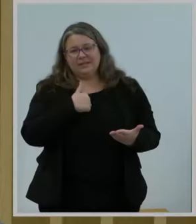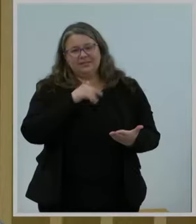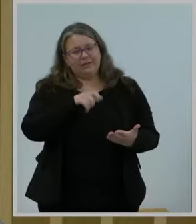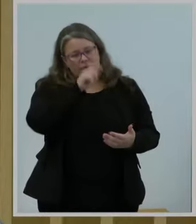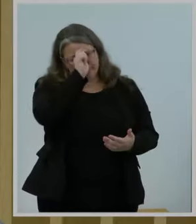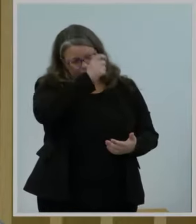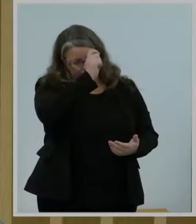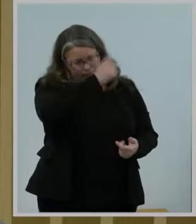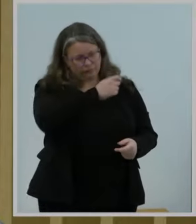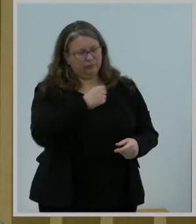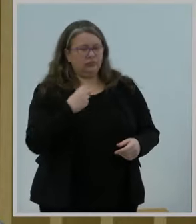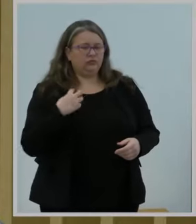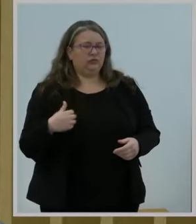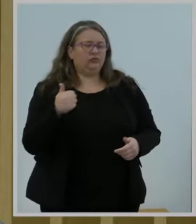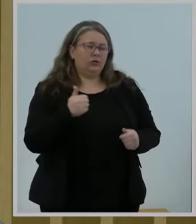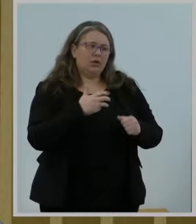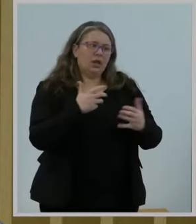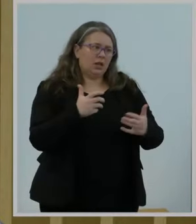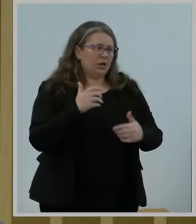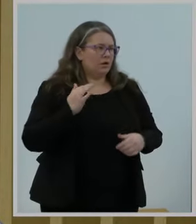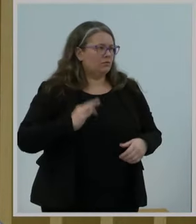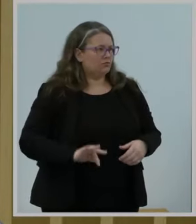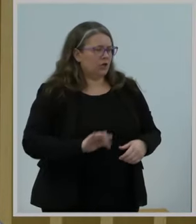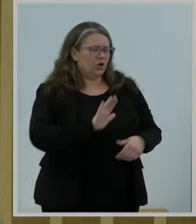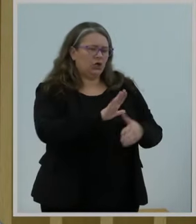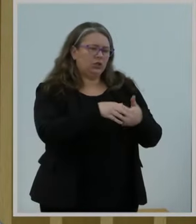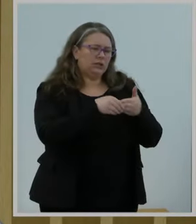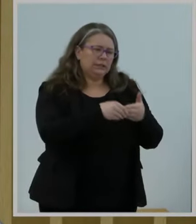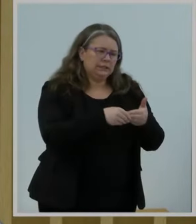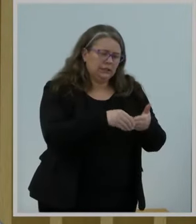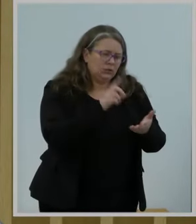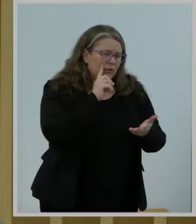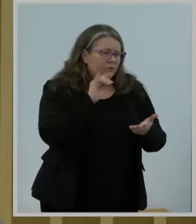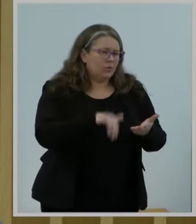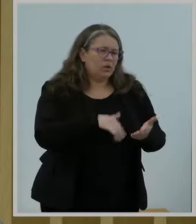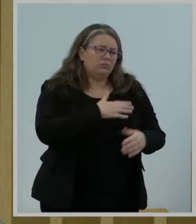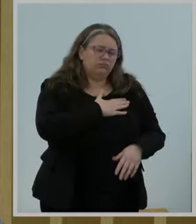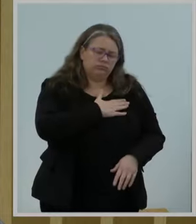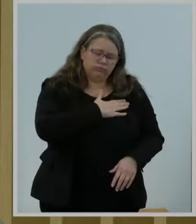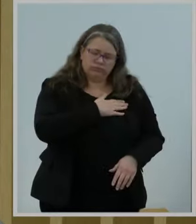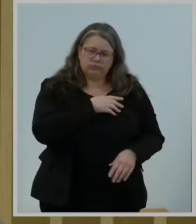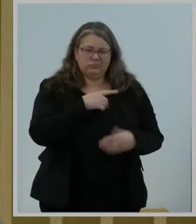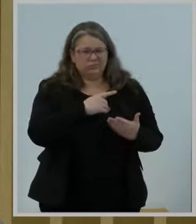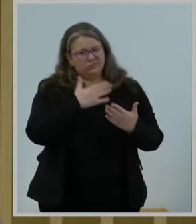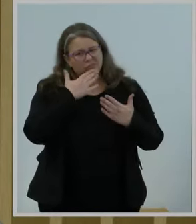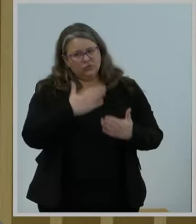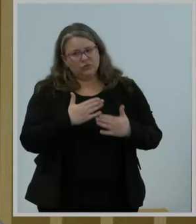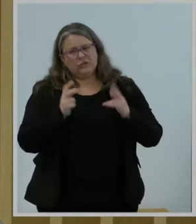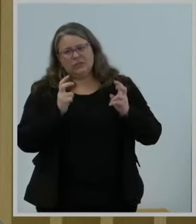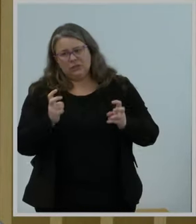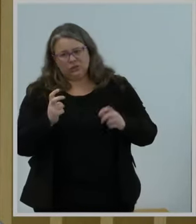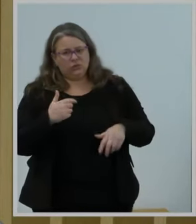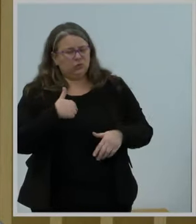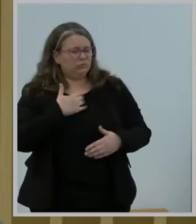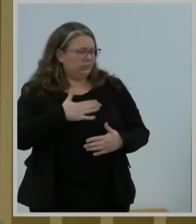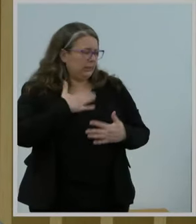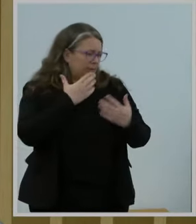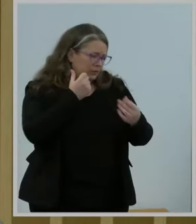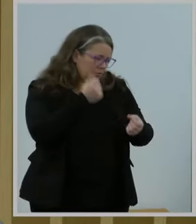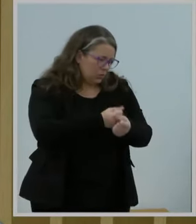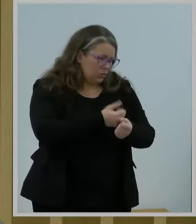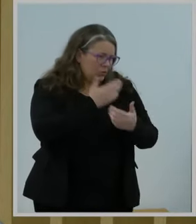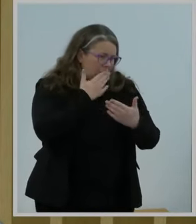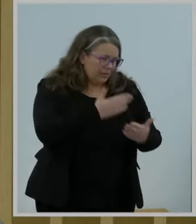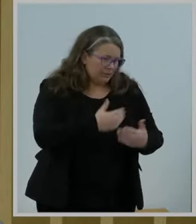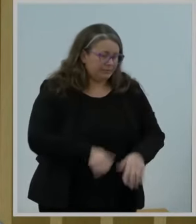of credit. I'll say some of this in my statement as well, but her leadership on this has been important. It's a good issue, and it's one that I'm glad to support, so thanks for that. Rockbridge